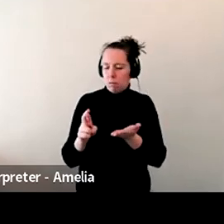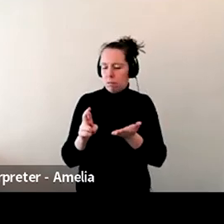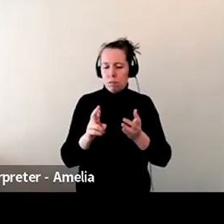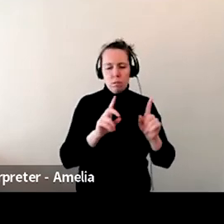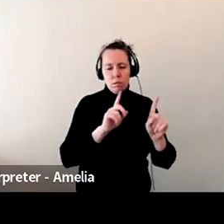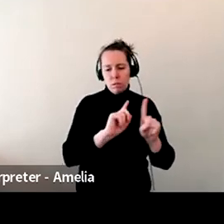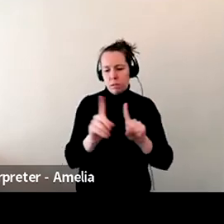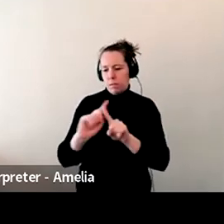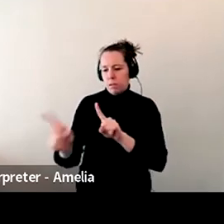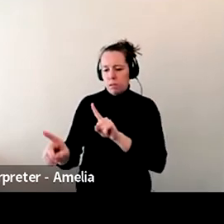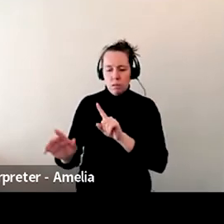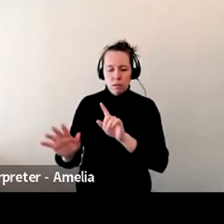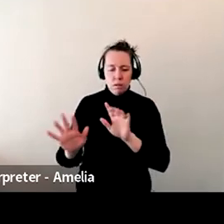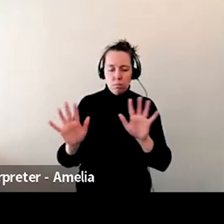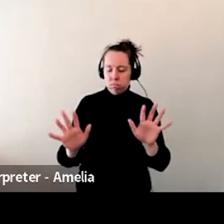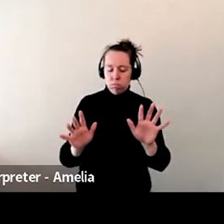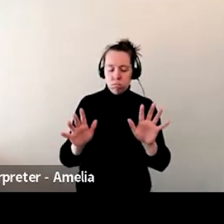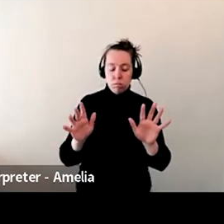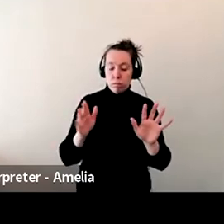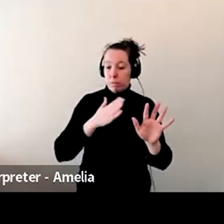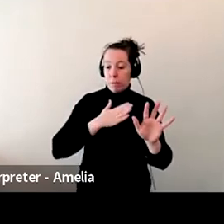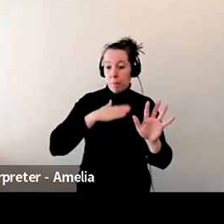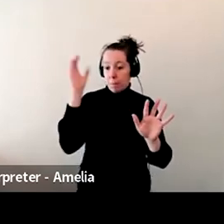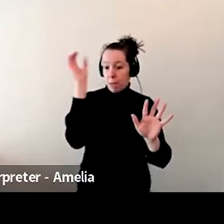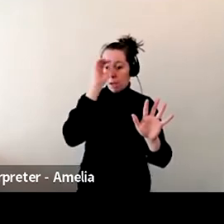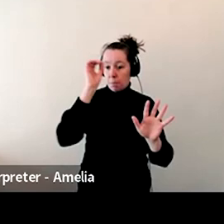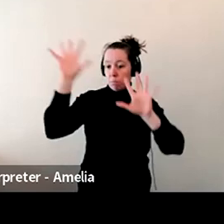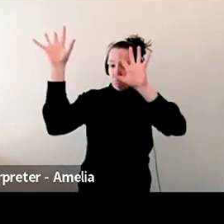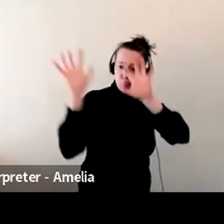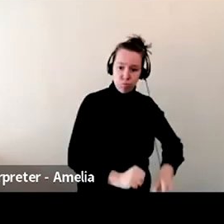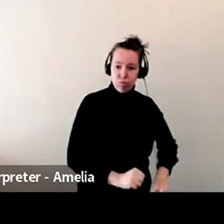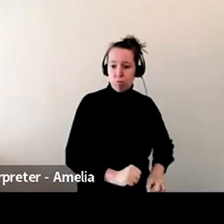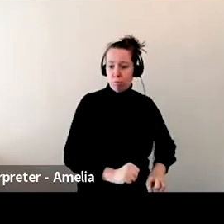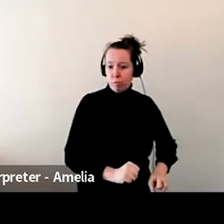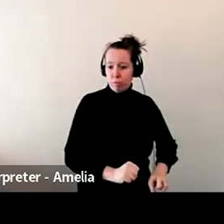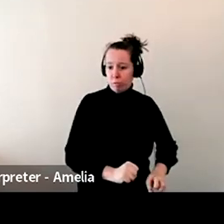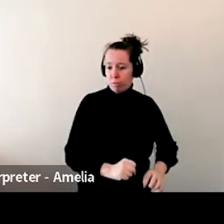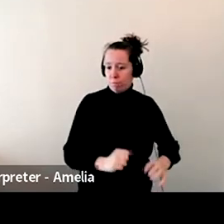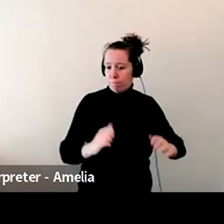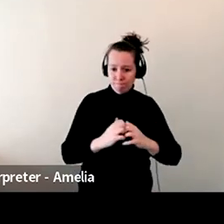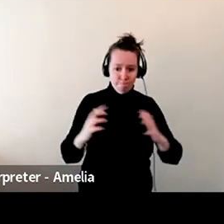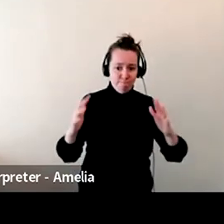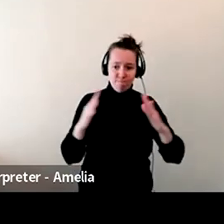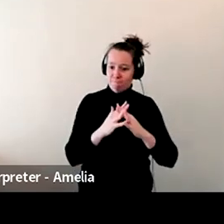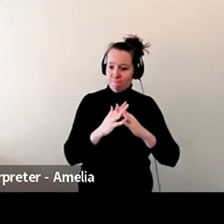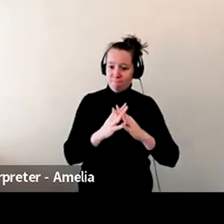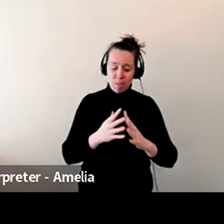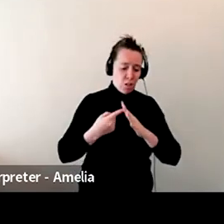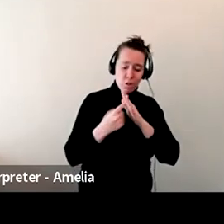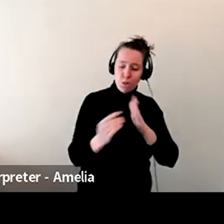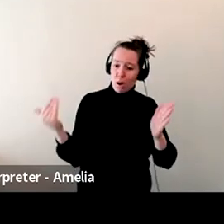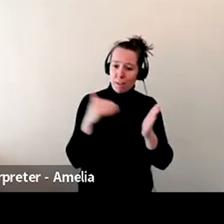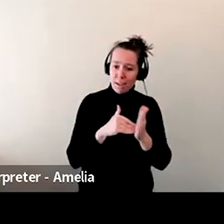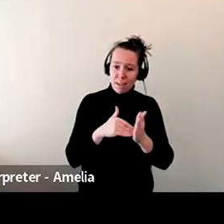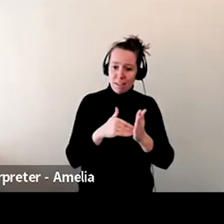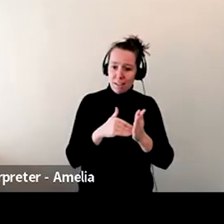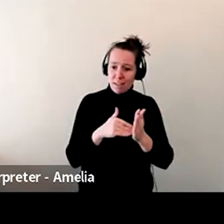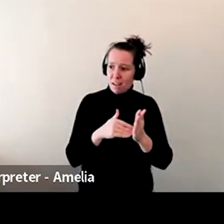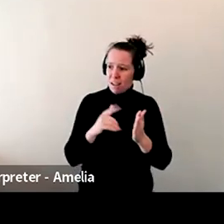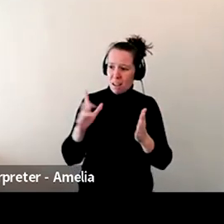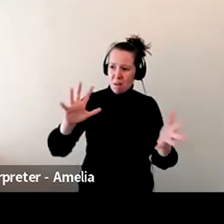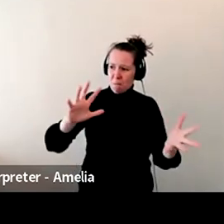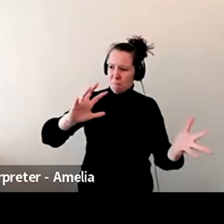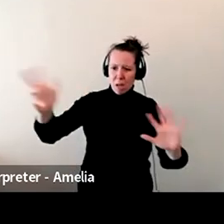honestly, they could start over. I don't even have something awesome to say because it's, it seems like such a mess.